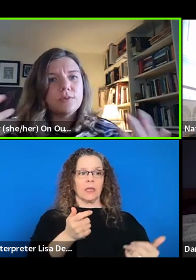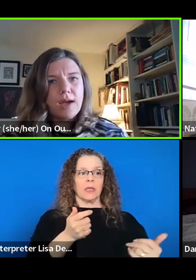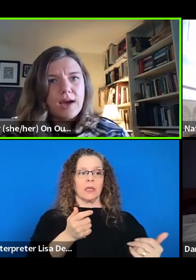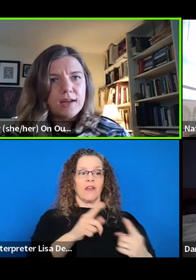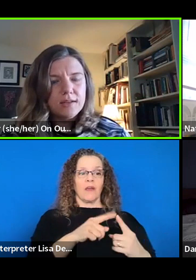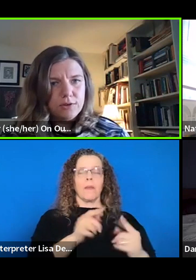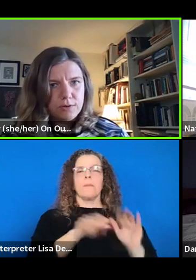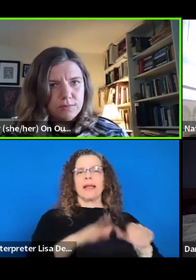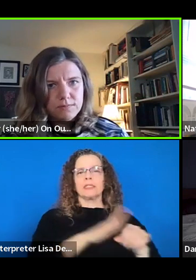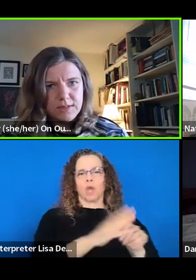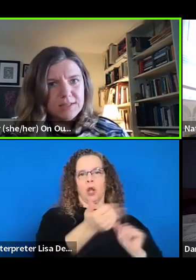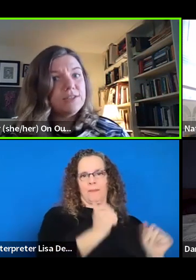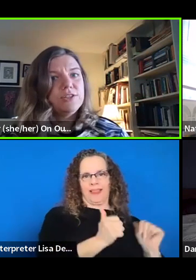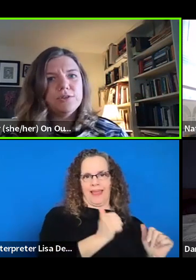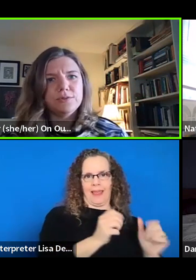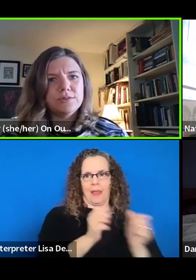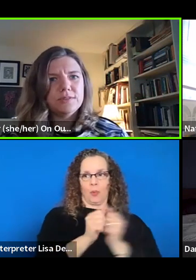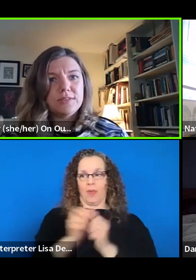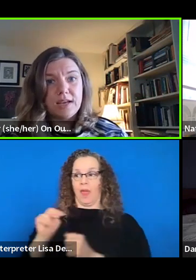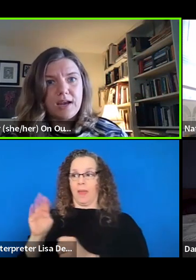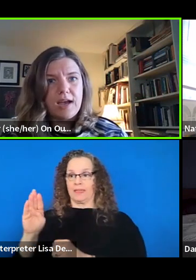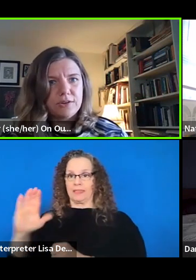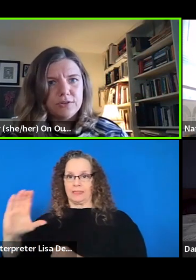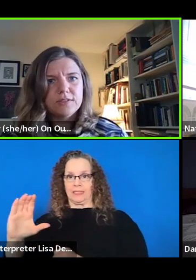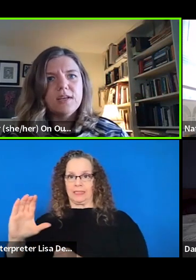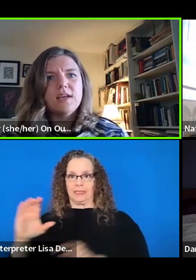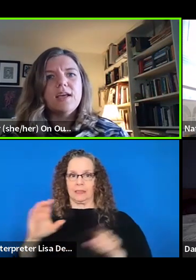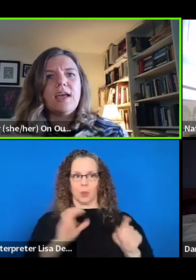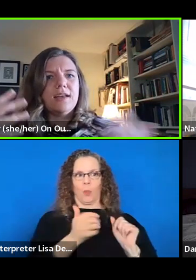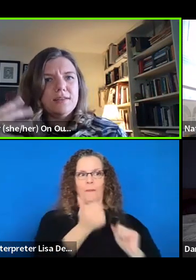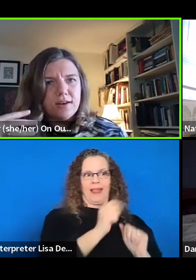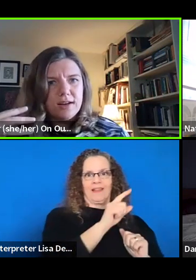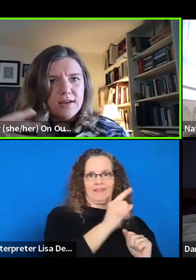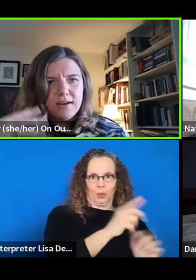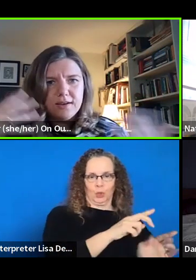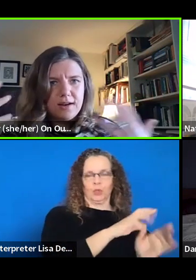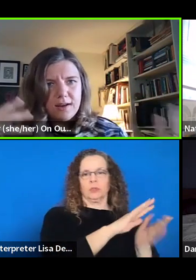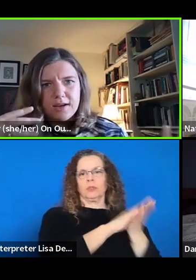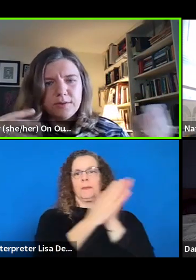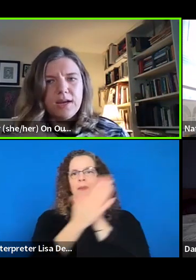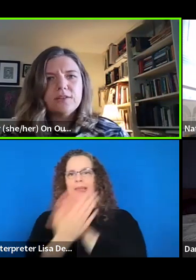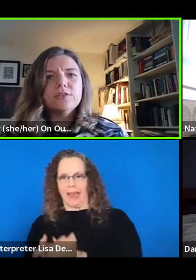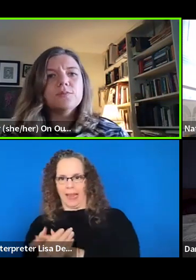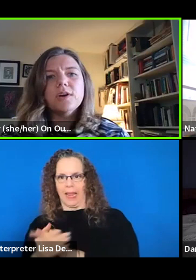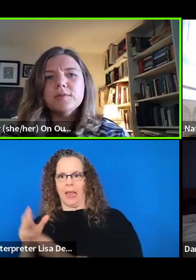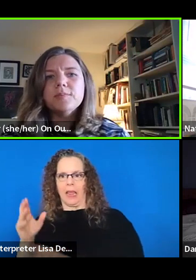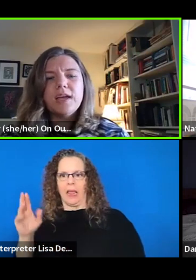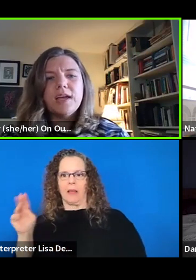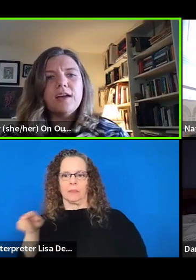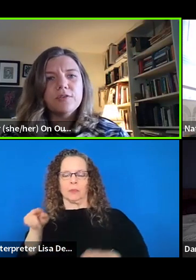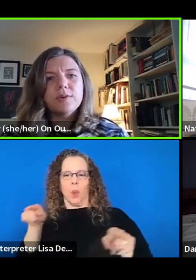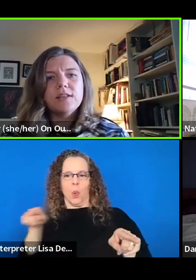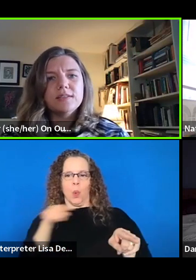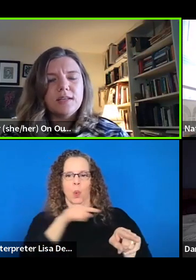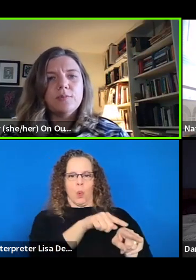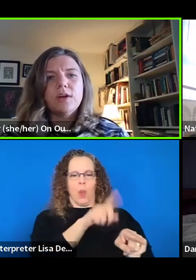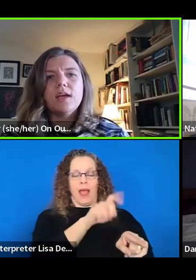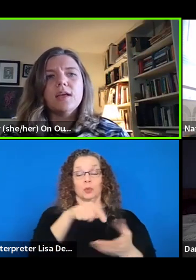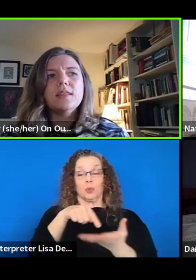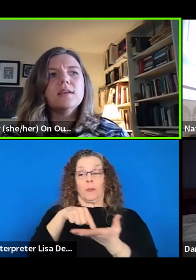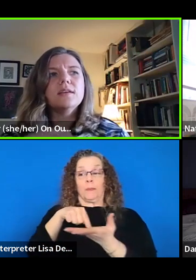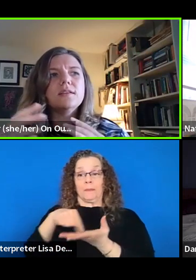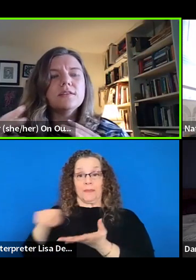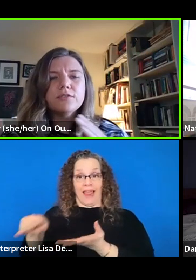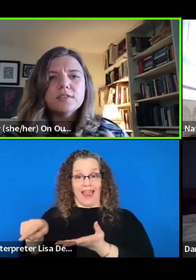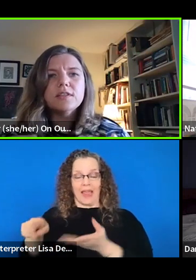and so had, you know, needed to use, say, actors and non, uh, non-equity actors, and were able to pay everybody the same